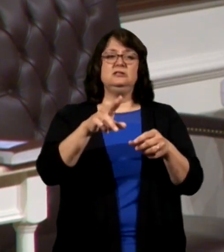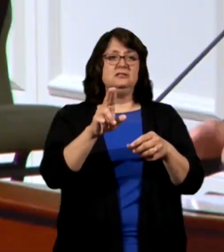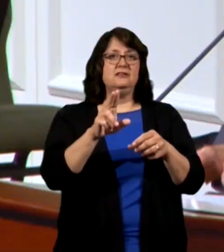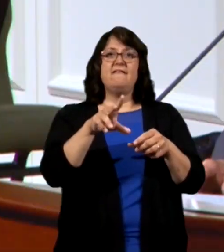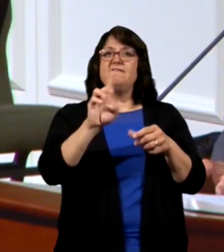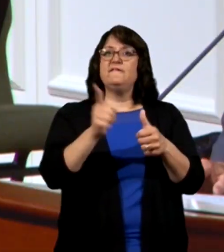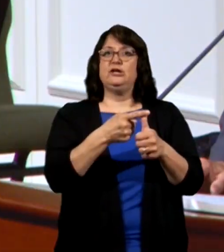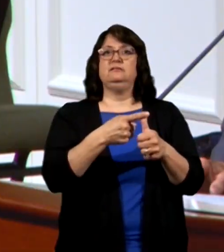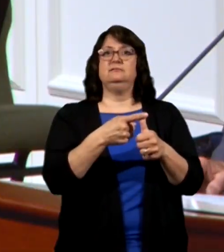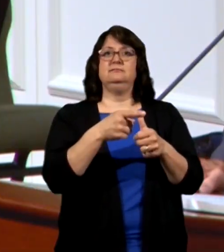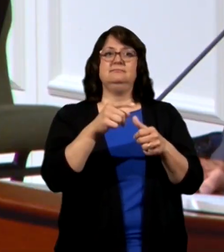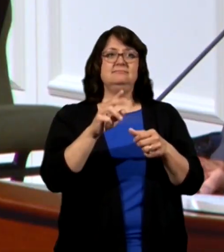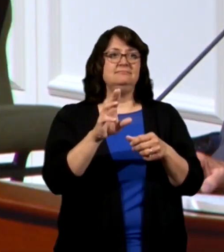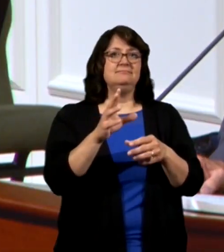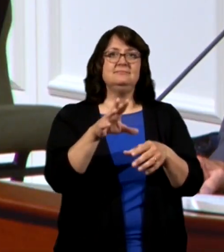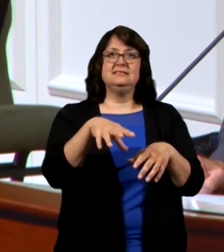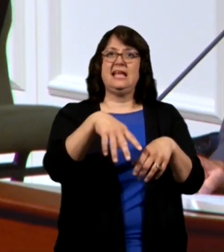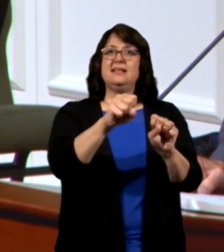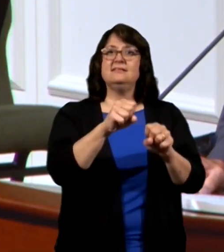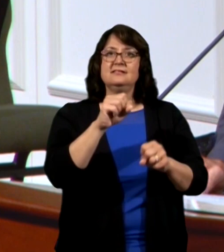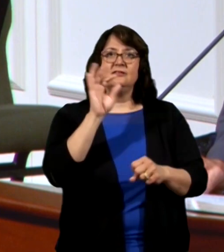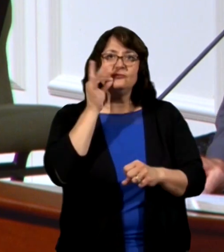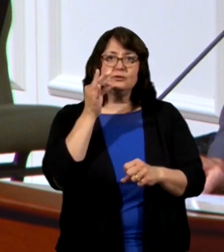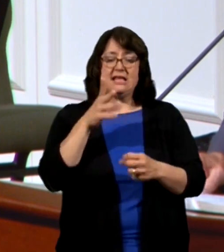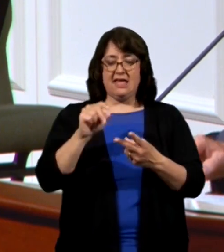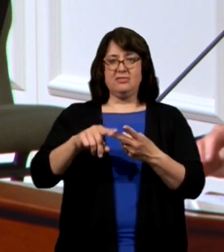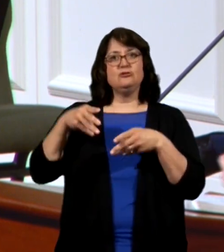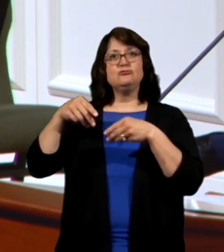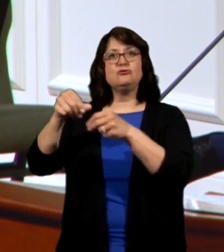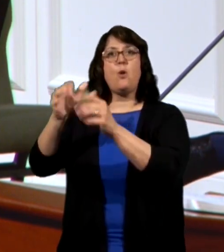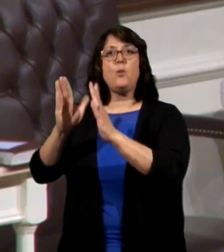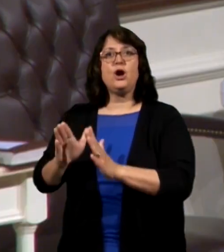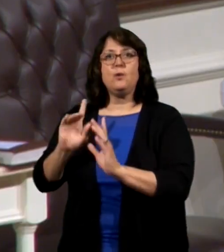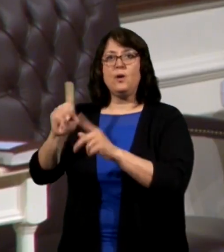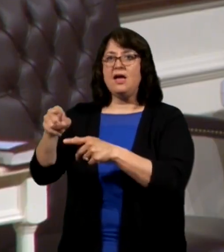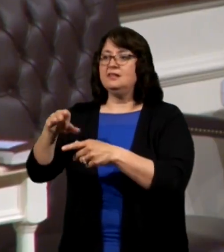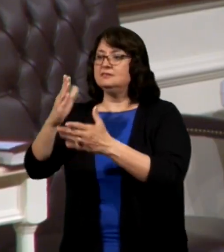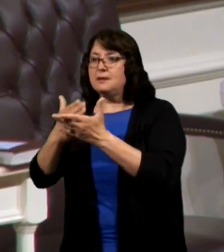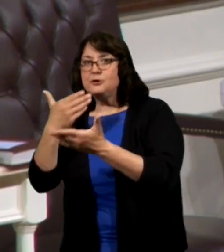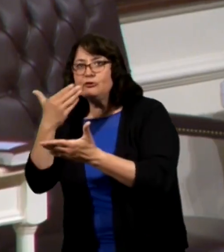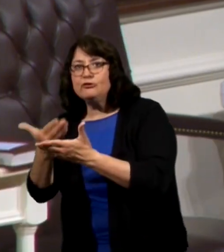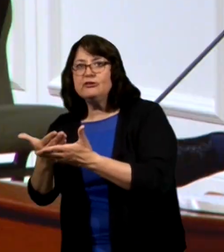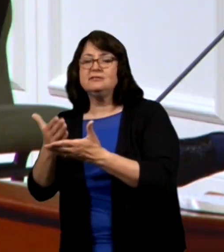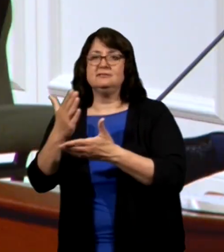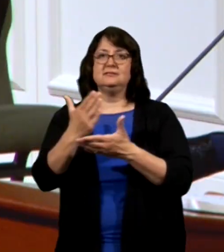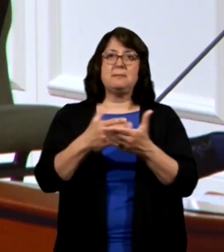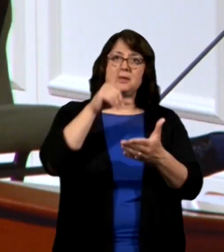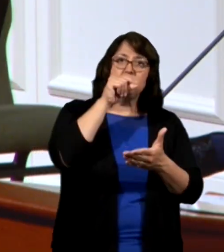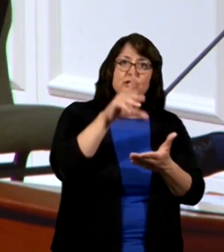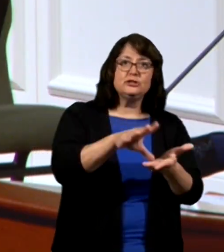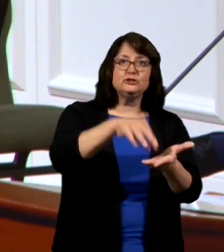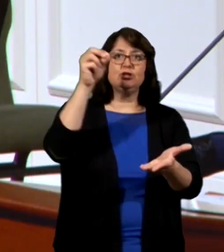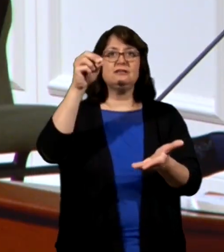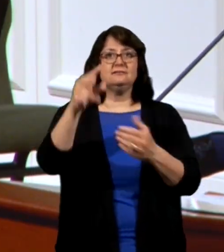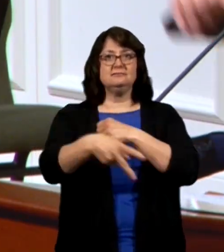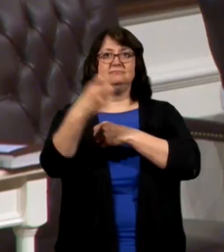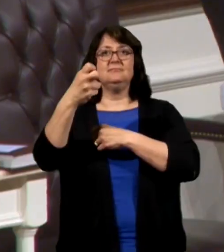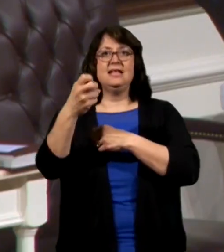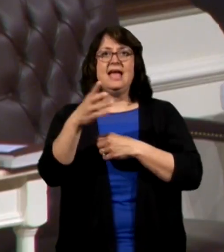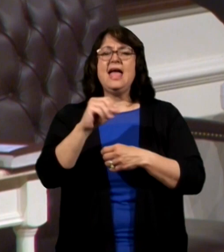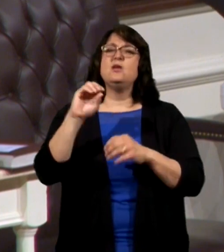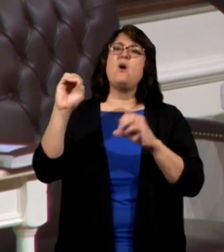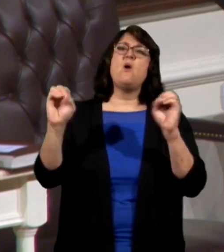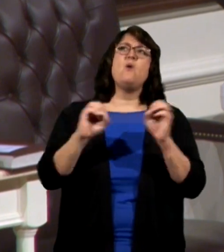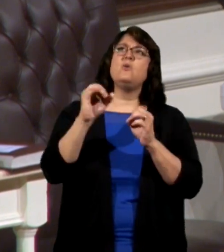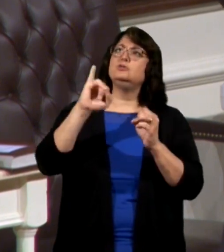the sower went forth to sow, and some on good, and some the birds took. And, Oh,